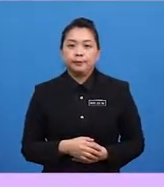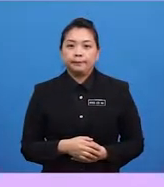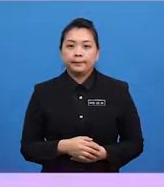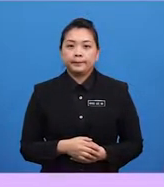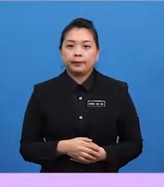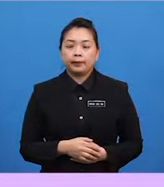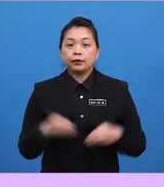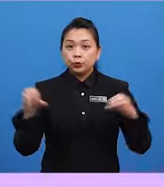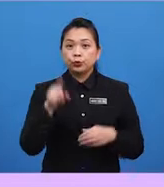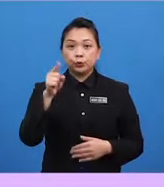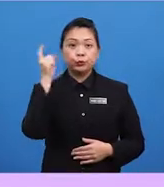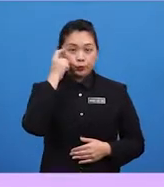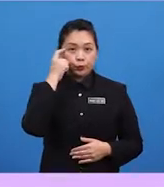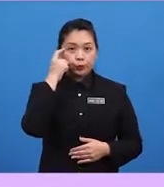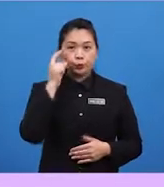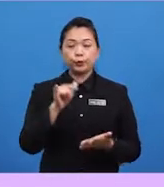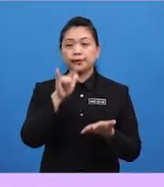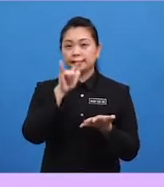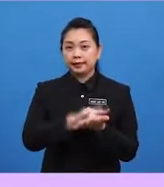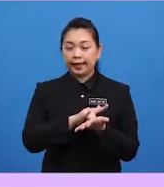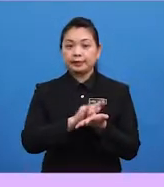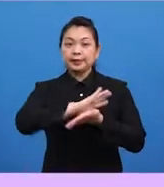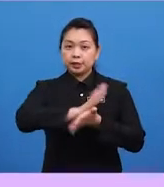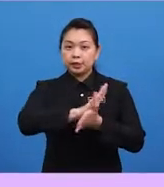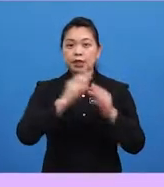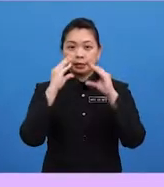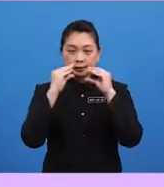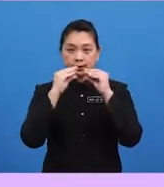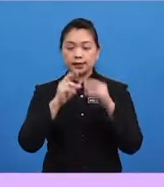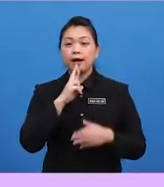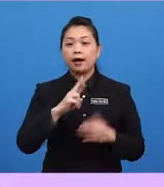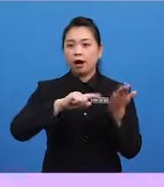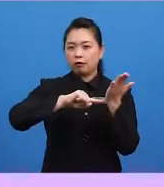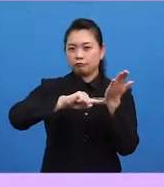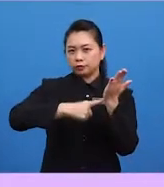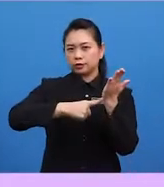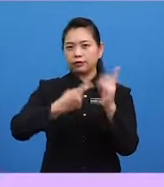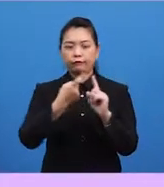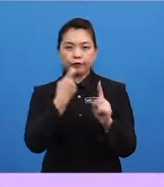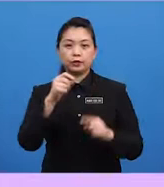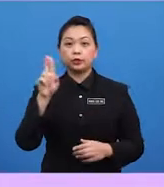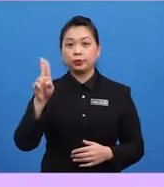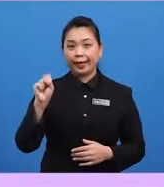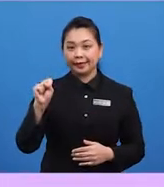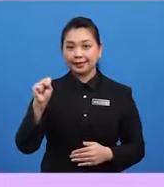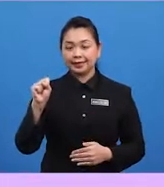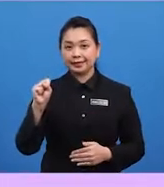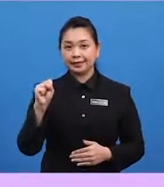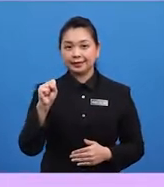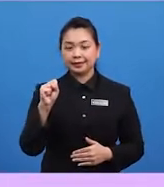Do you know that cheeseburgers are originally from the United States?